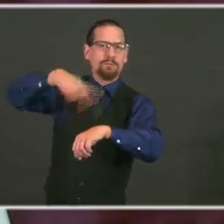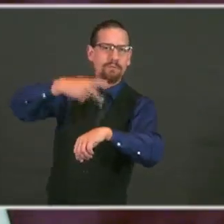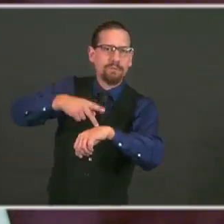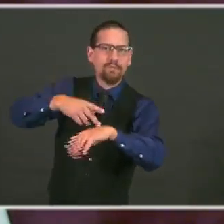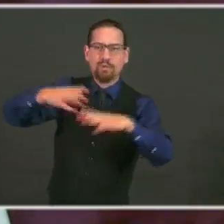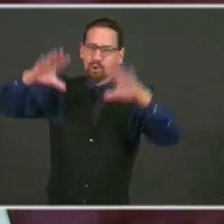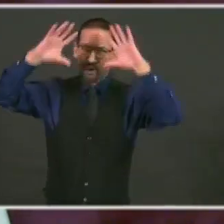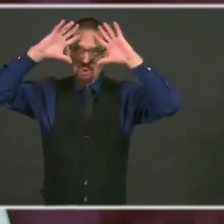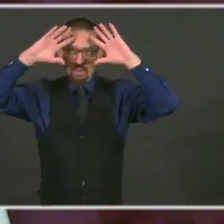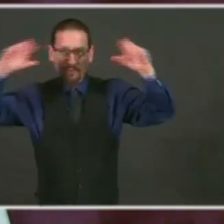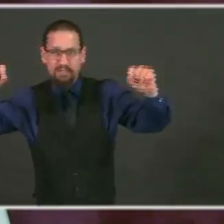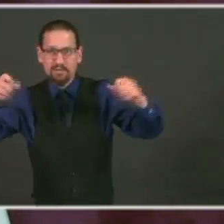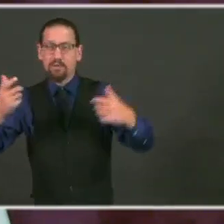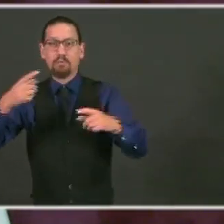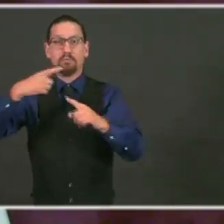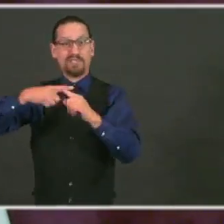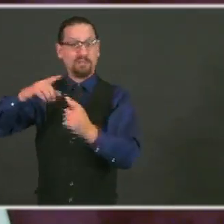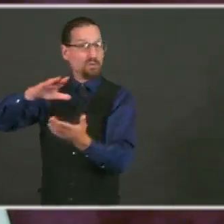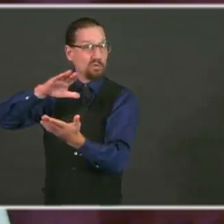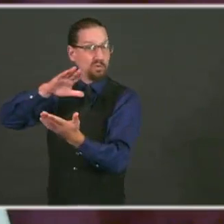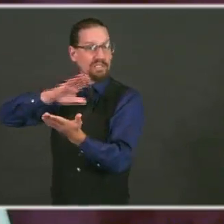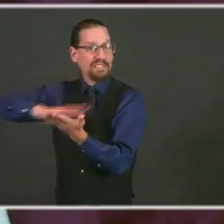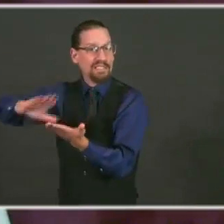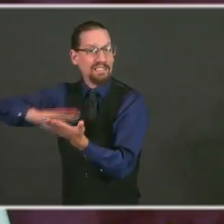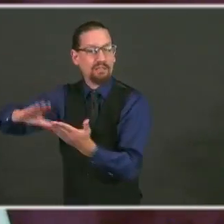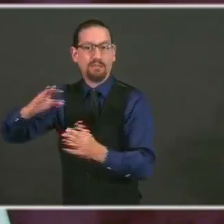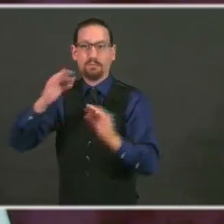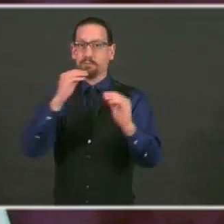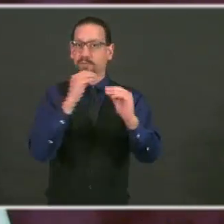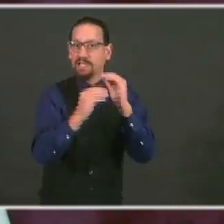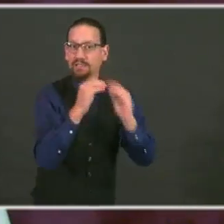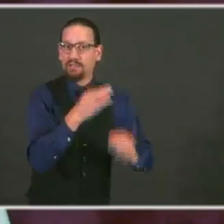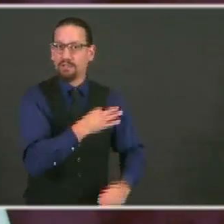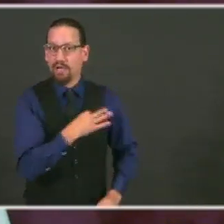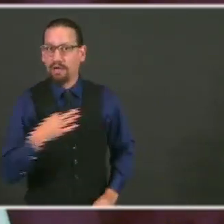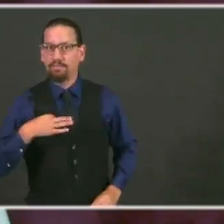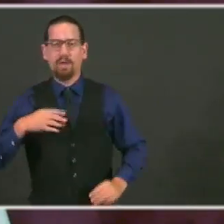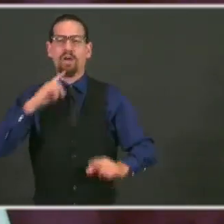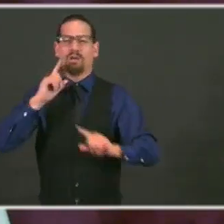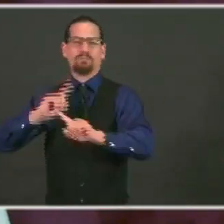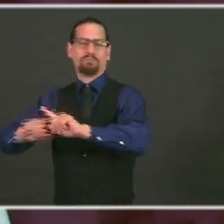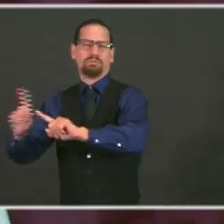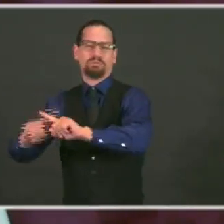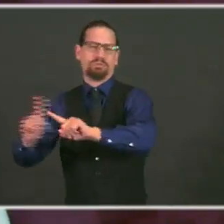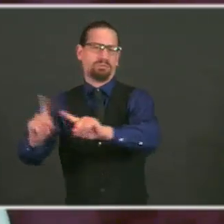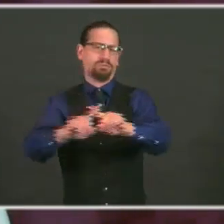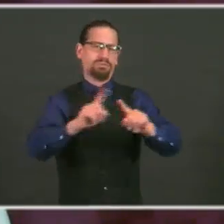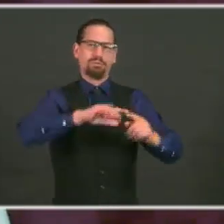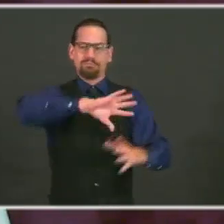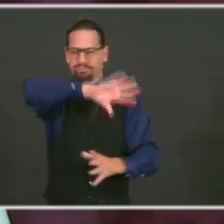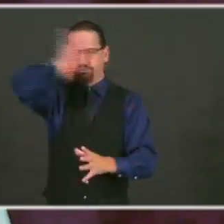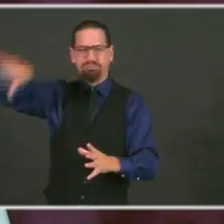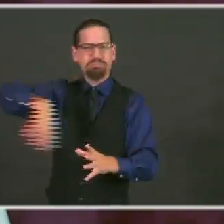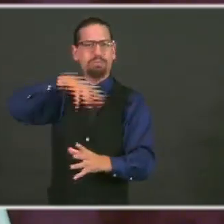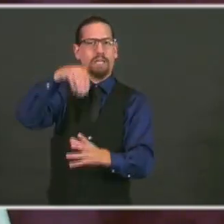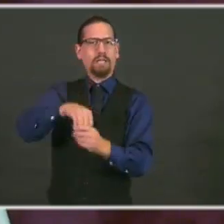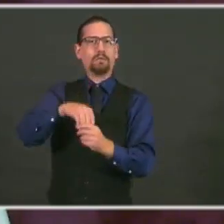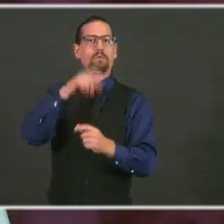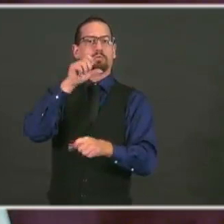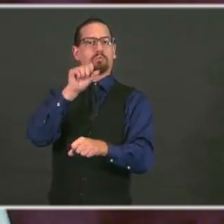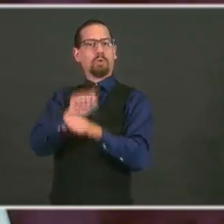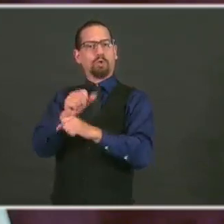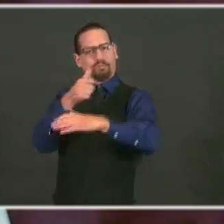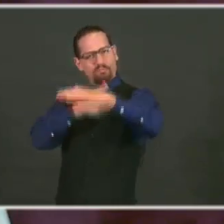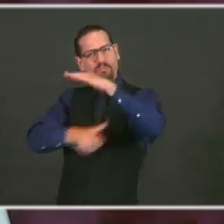I had a chance Monday to talk to the maintenance crews at some schools. You've been really working overtime. Thank you, thank you,